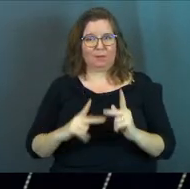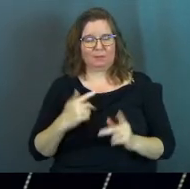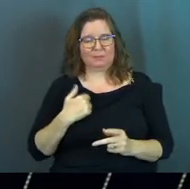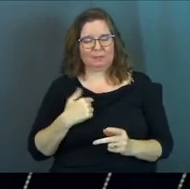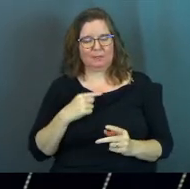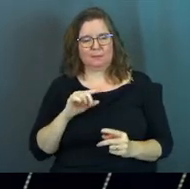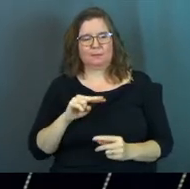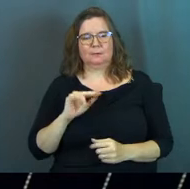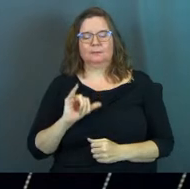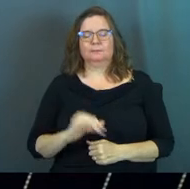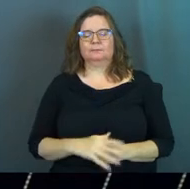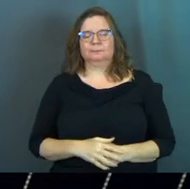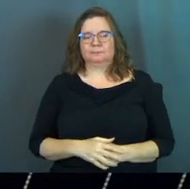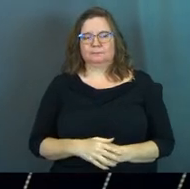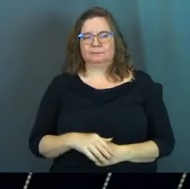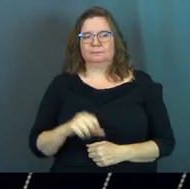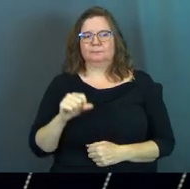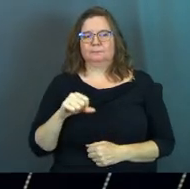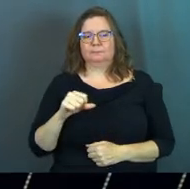sometimes.